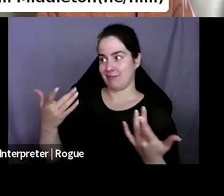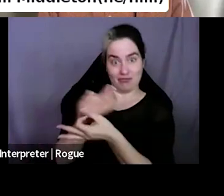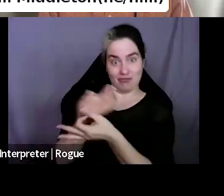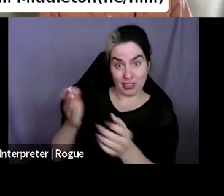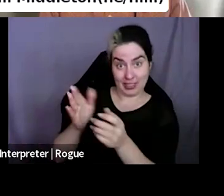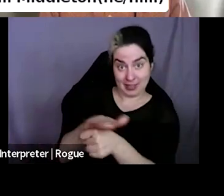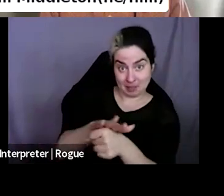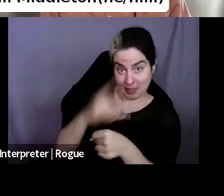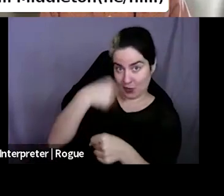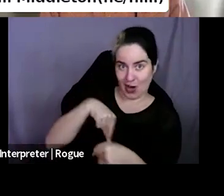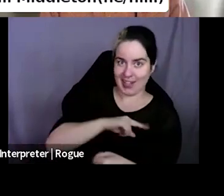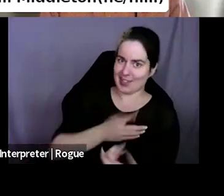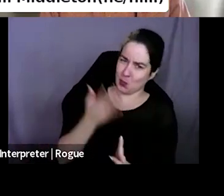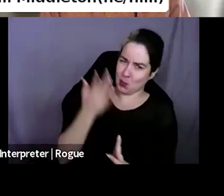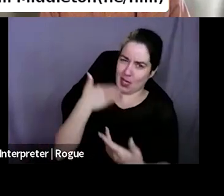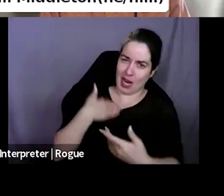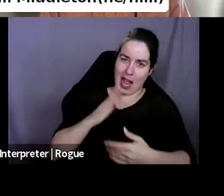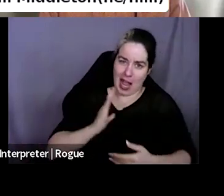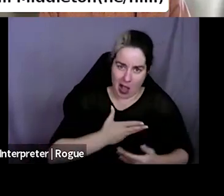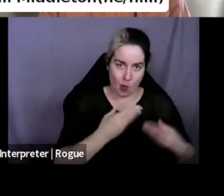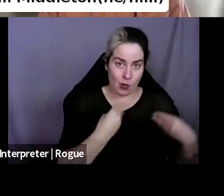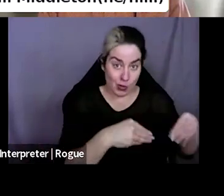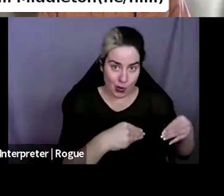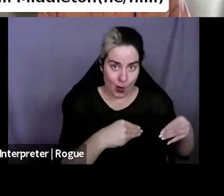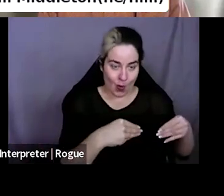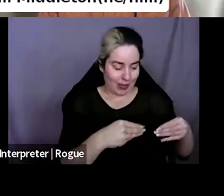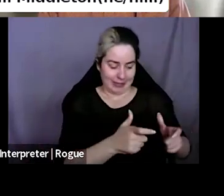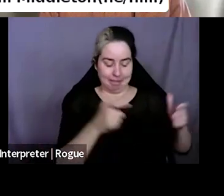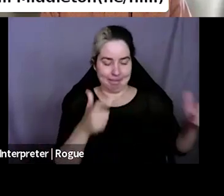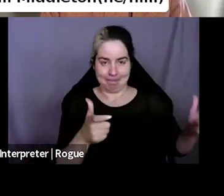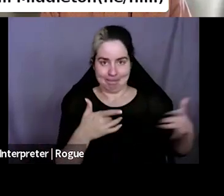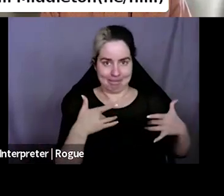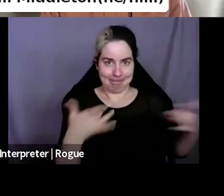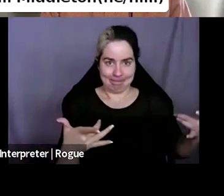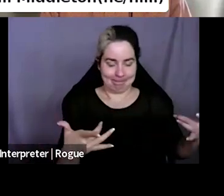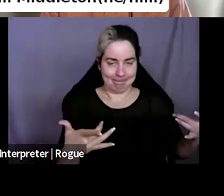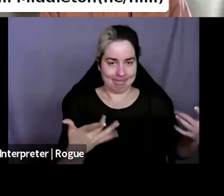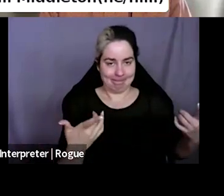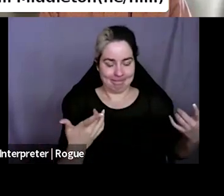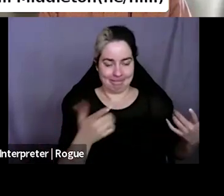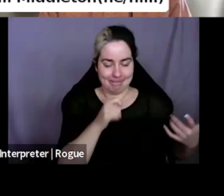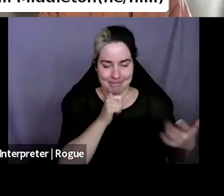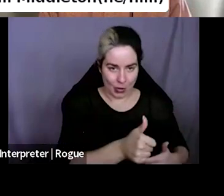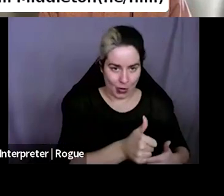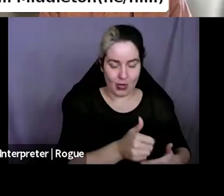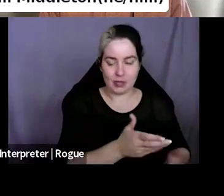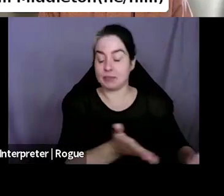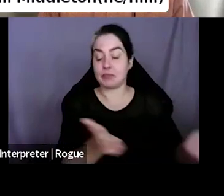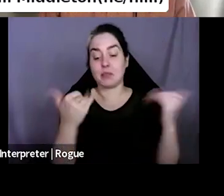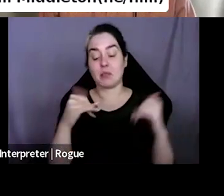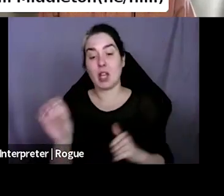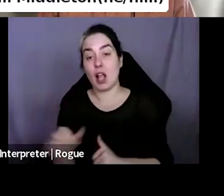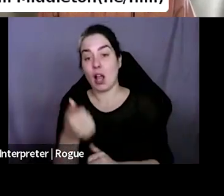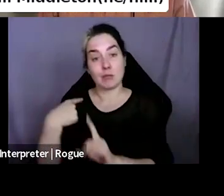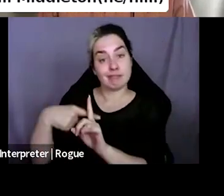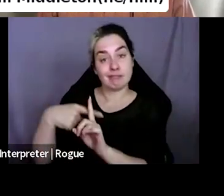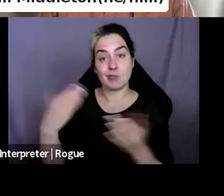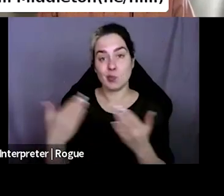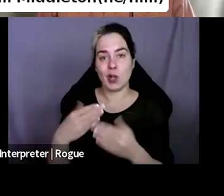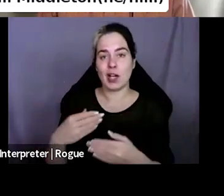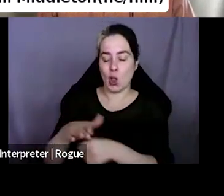host events in. The other thing we did a lot of this year, uh, that was really helpful was local markets. Muskoka is a